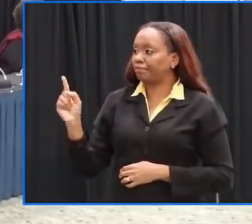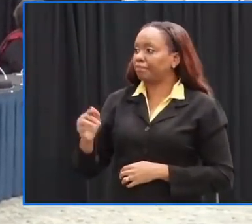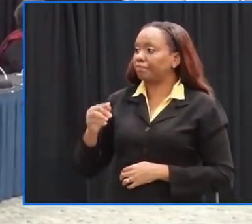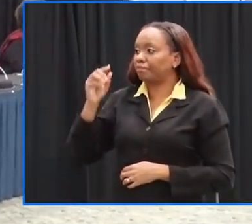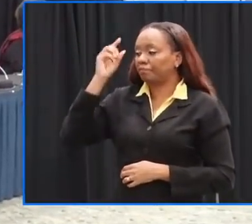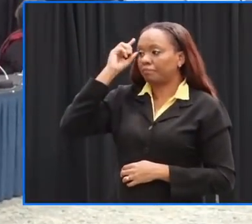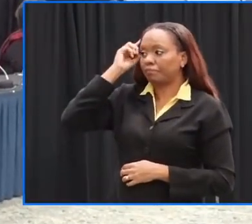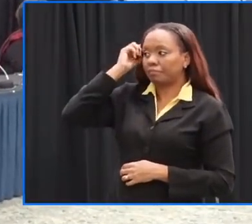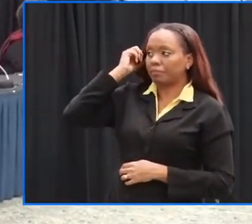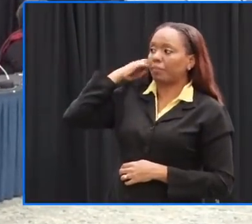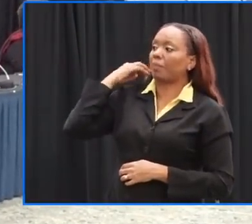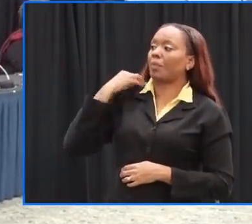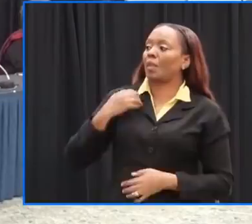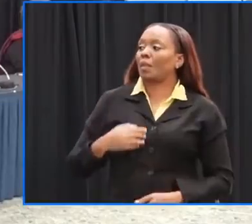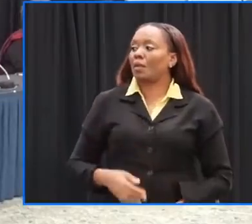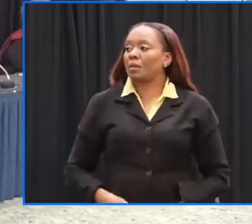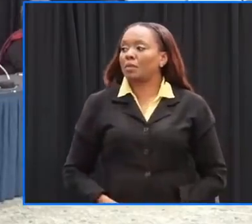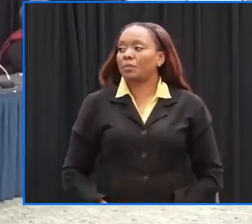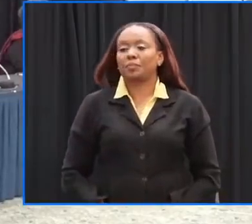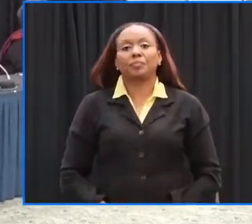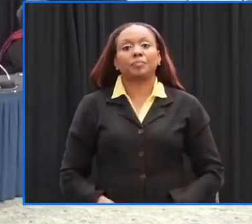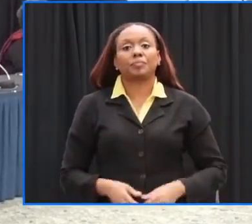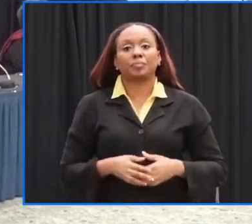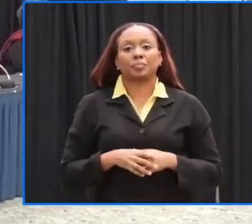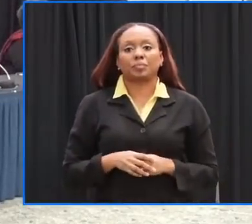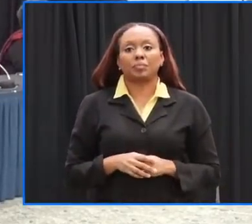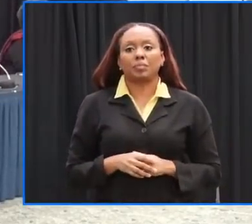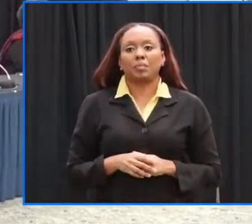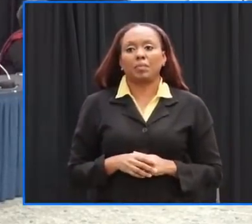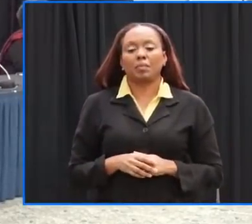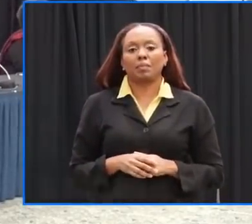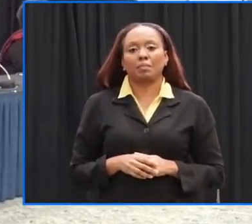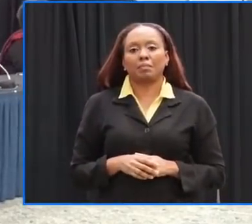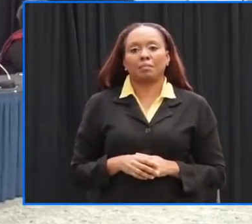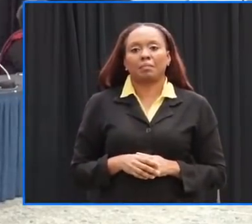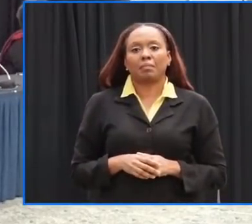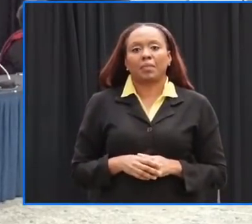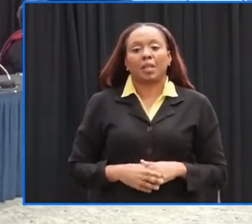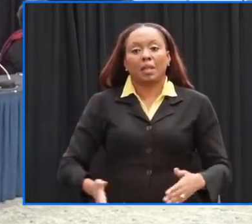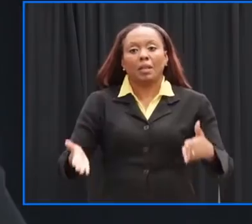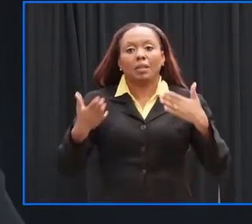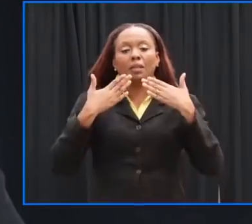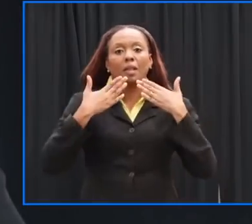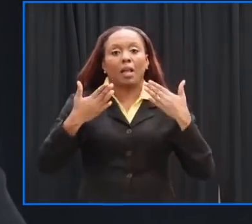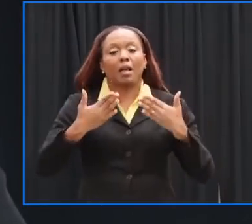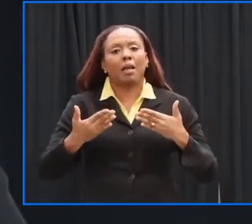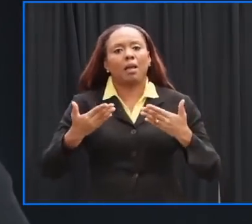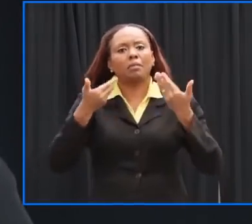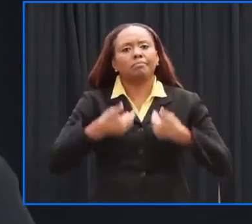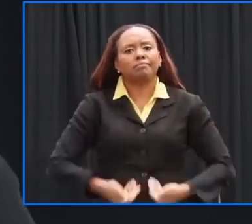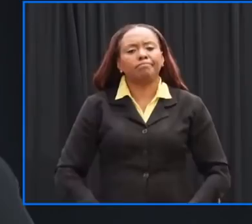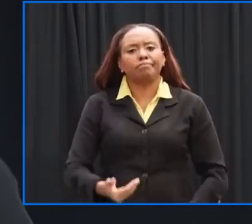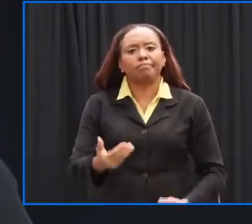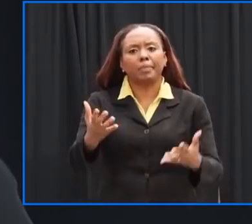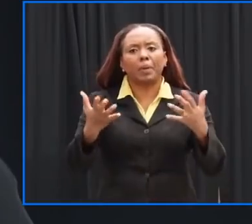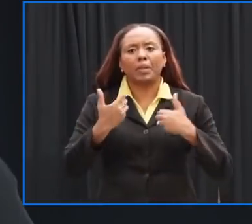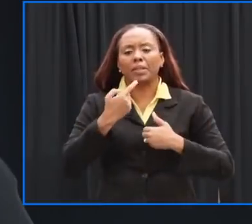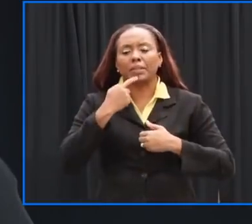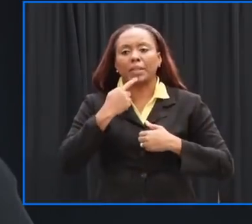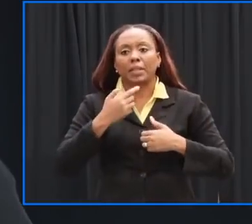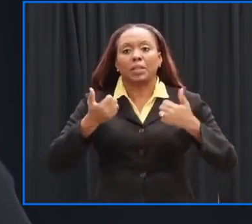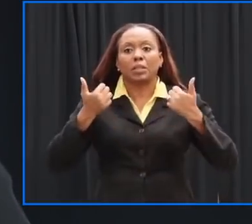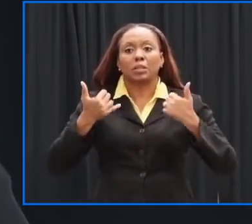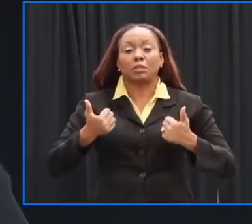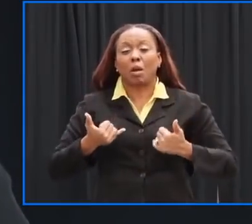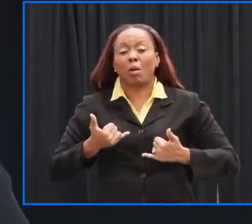very much Lisa. I just want to say to all Barbadians that clearly we have an urgent